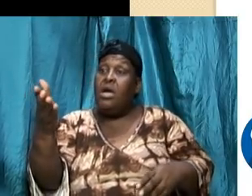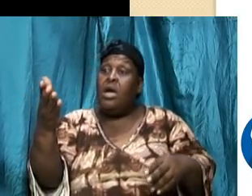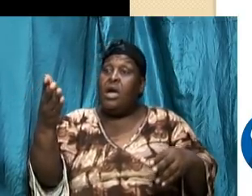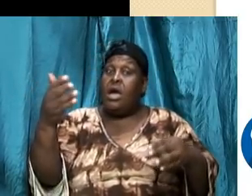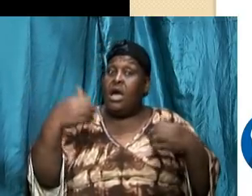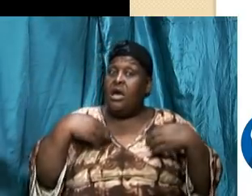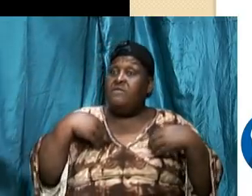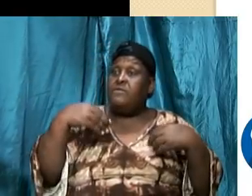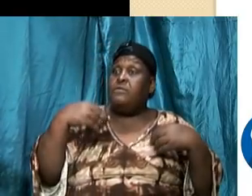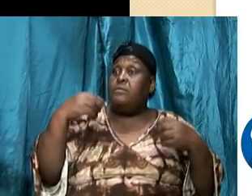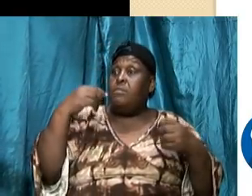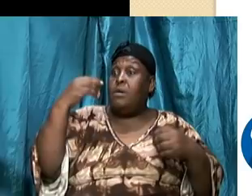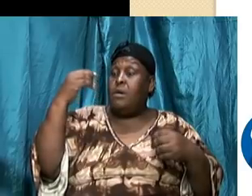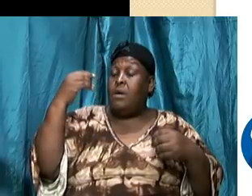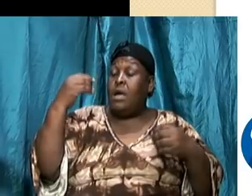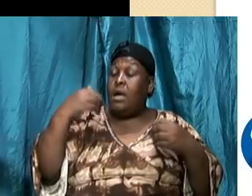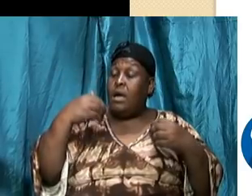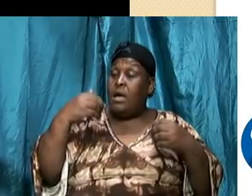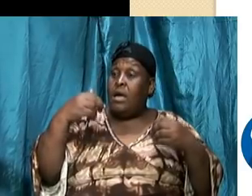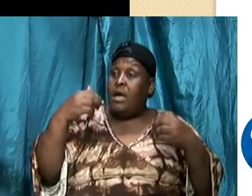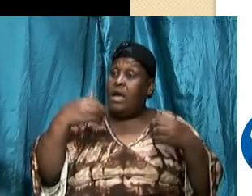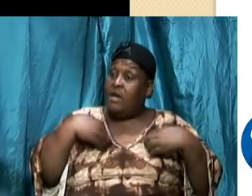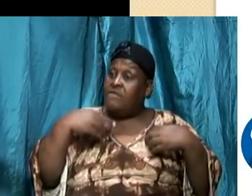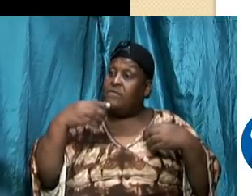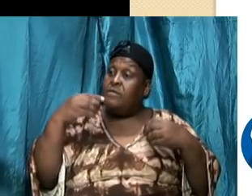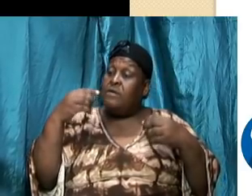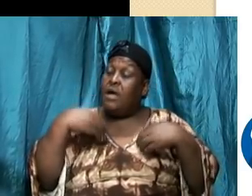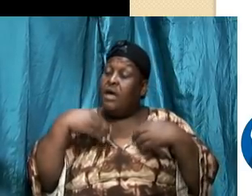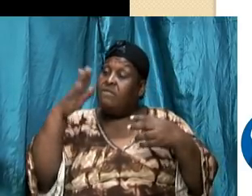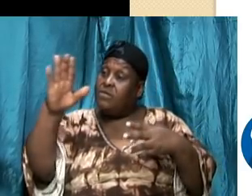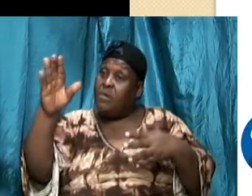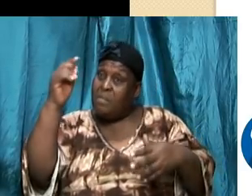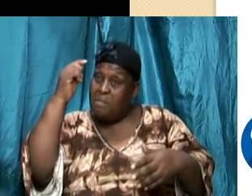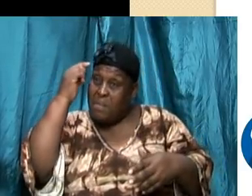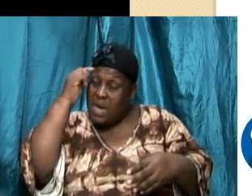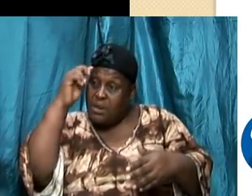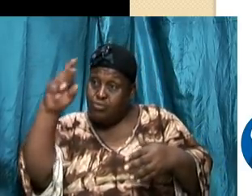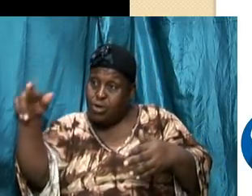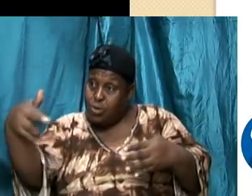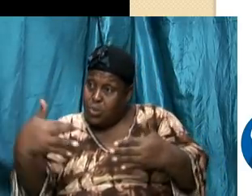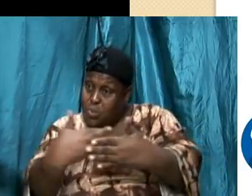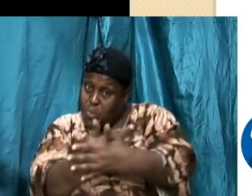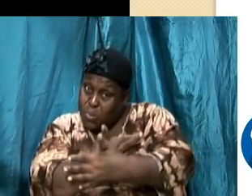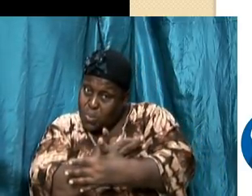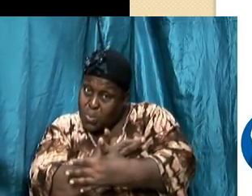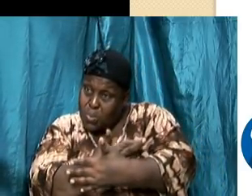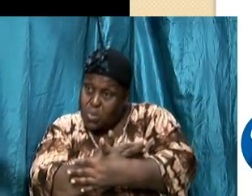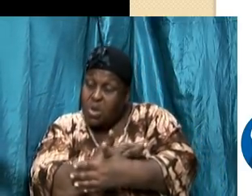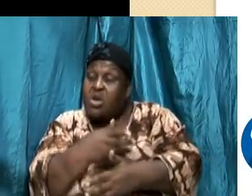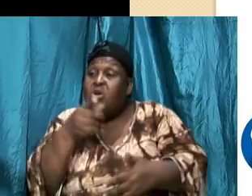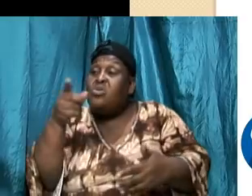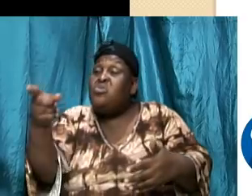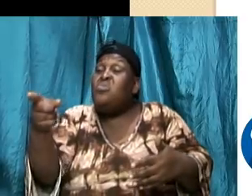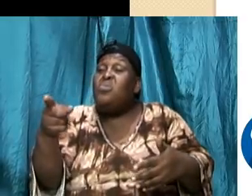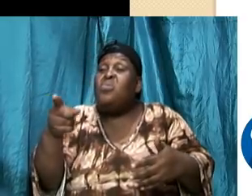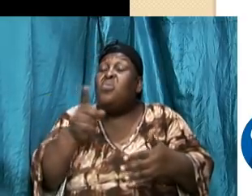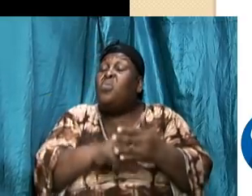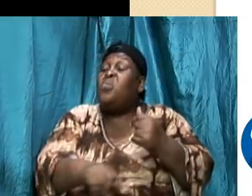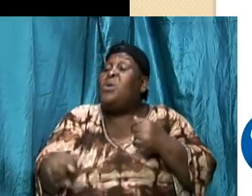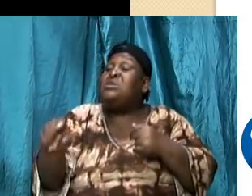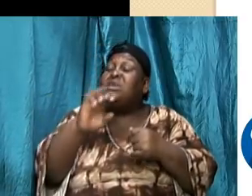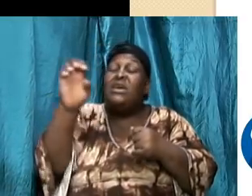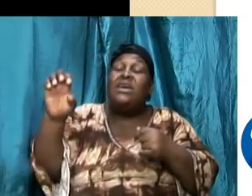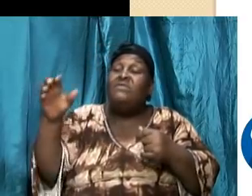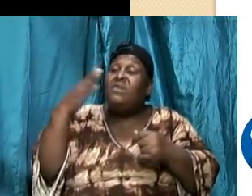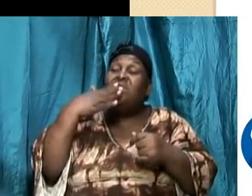renewed but look here man you have got to put away these kind of thinking listen to me man over there you have got to whatsoever things are good